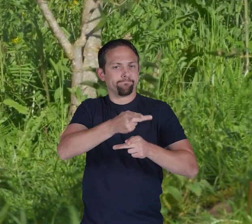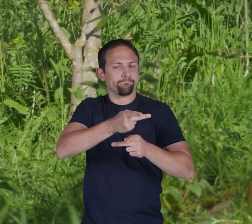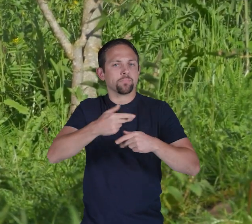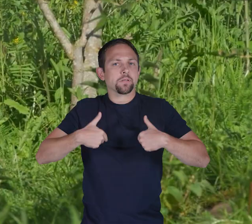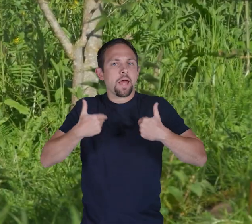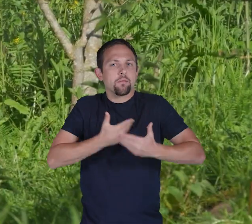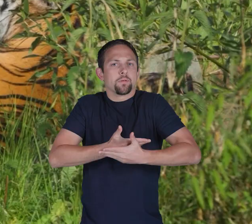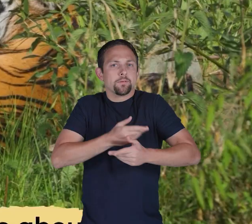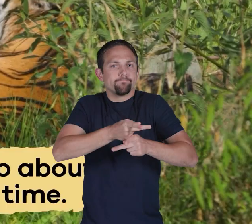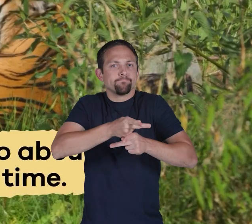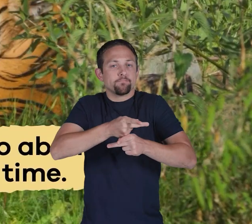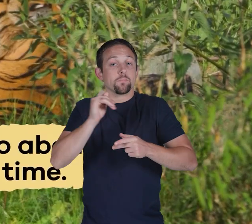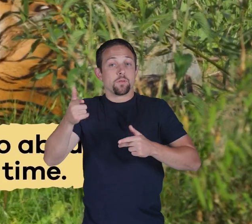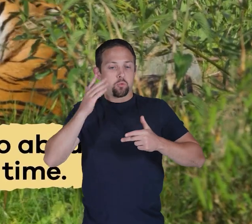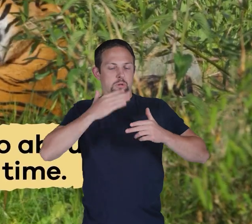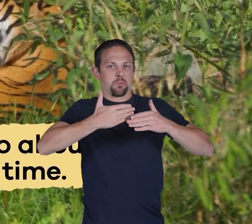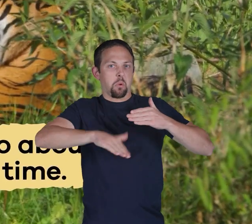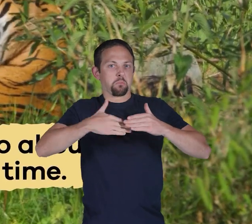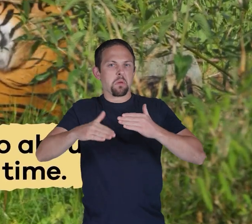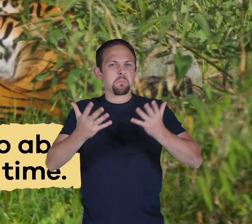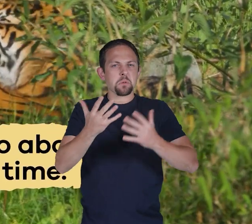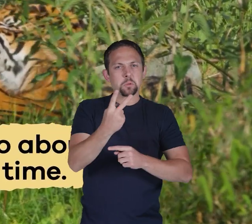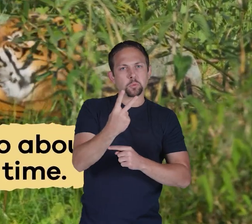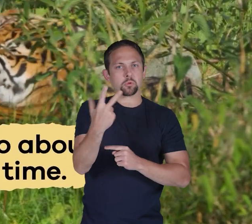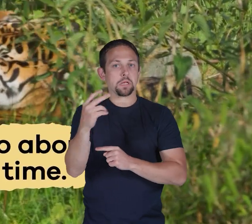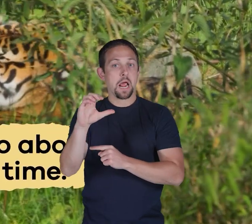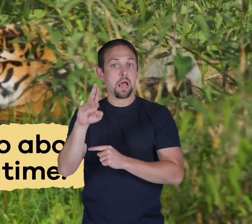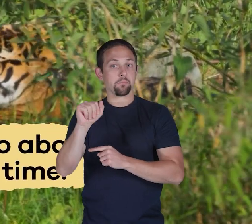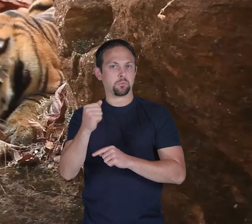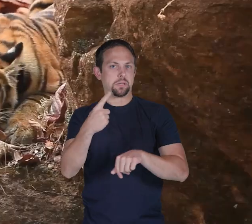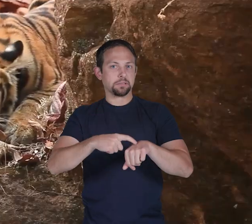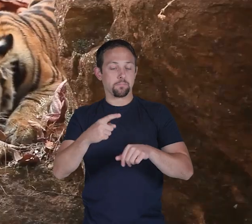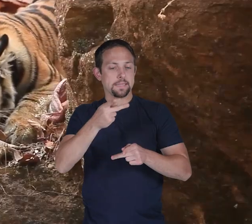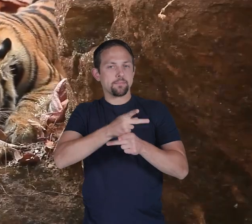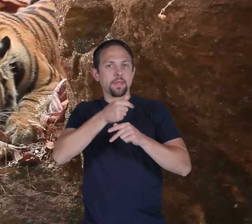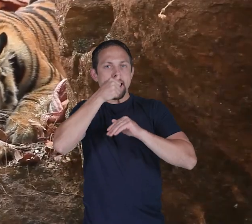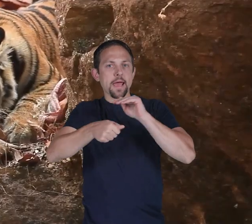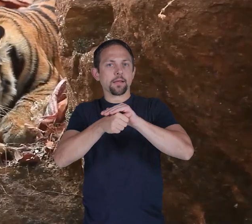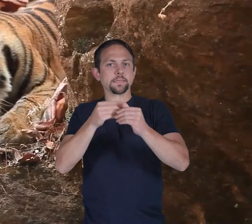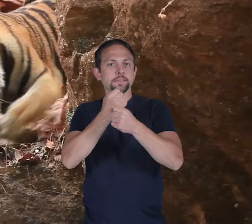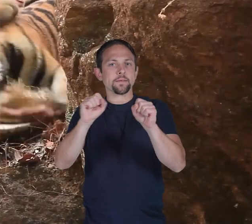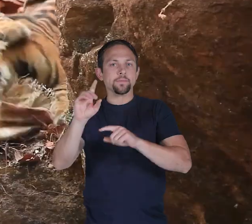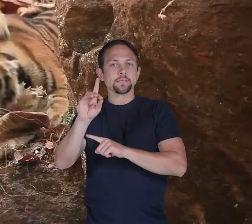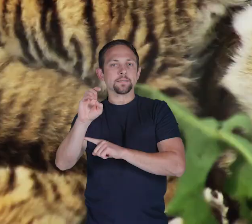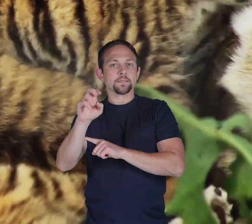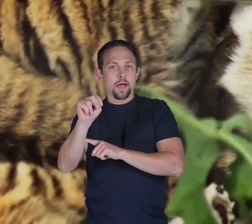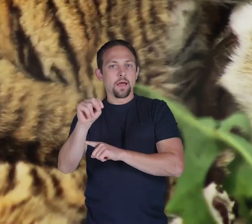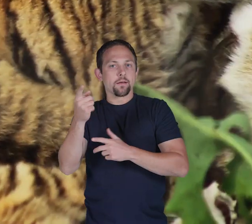of their young cubs. A tigress will give birth to about two or three cubs at a time and keep them hidden in a safe den.